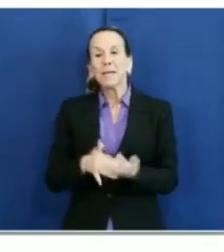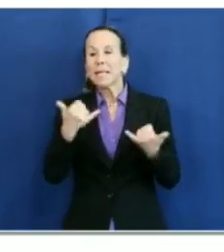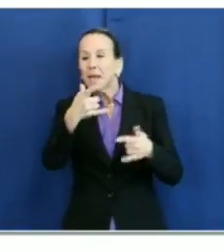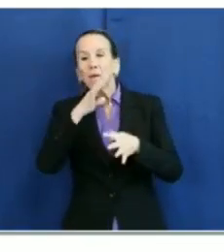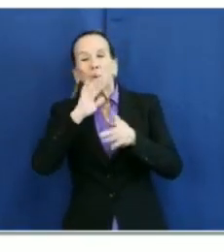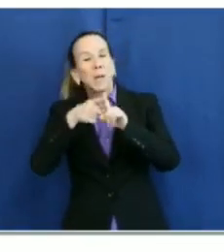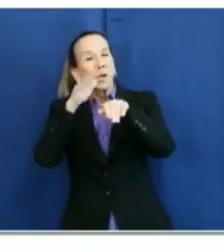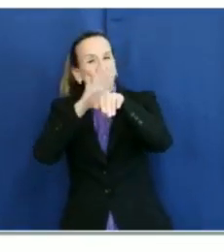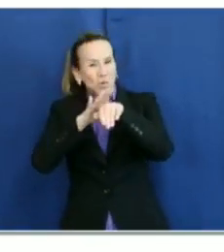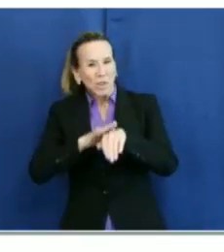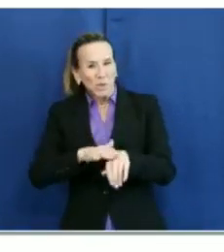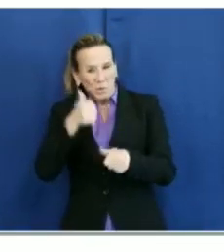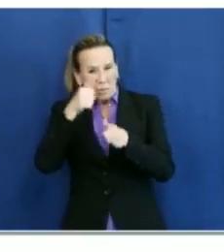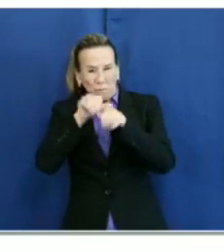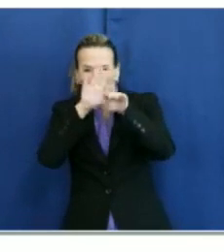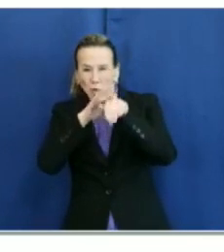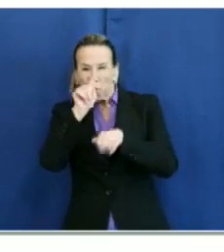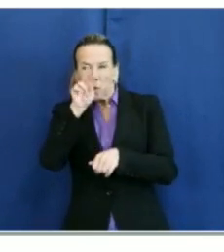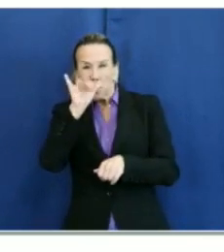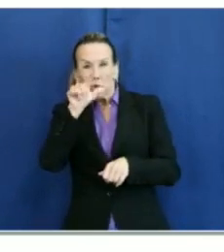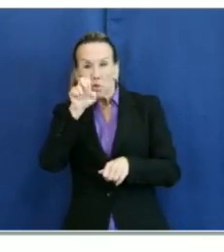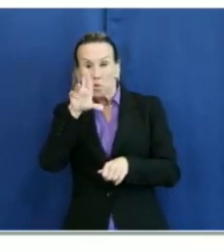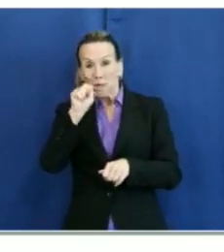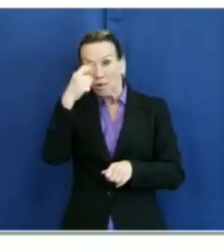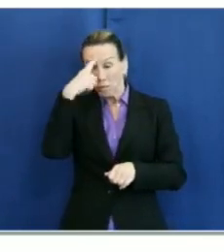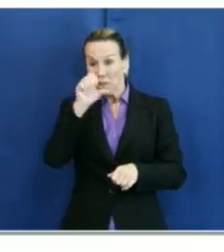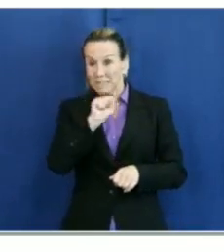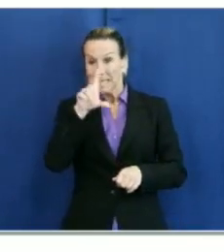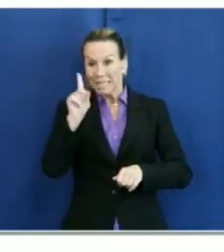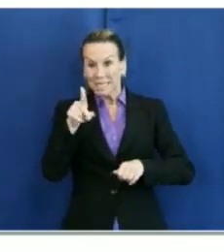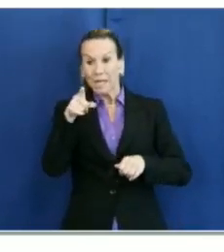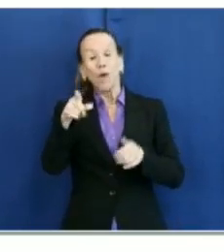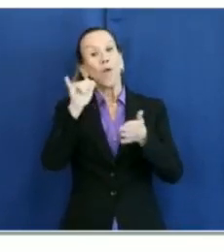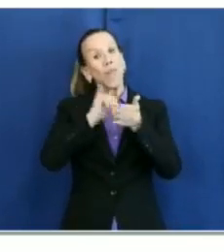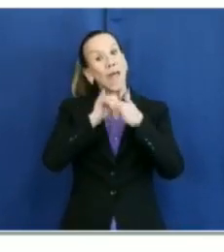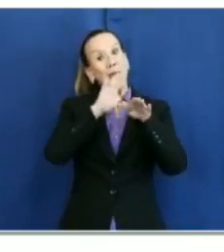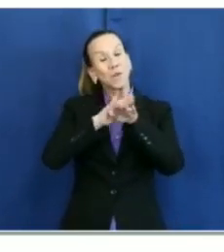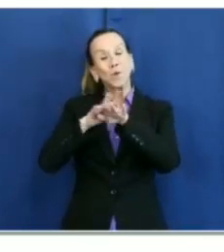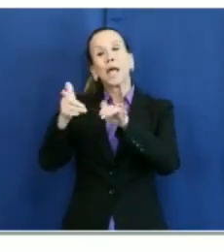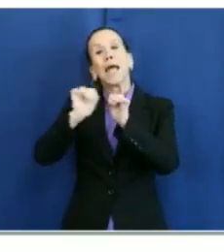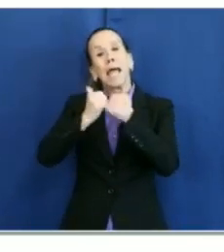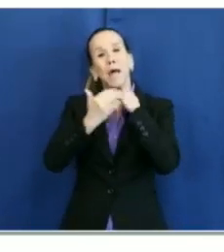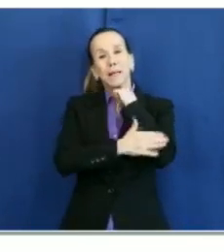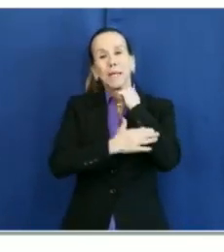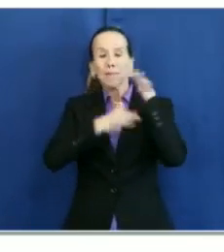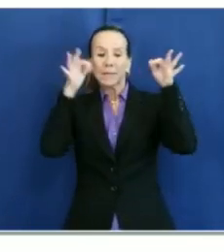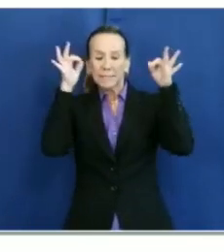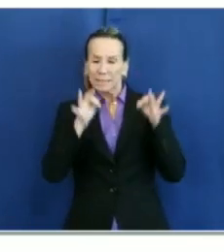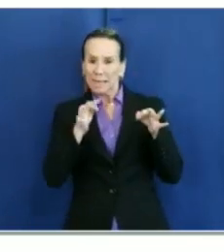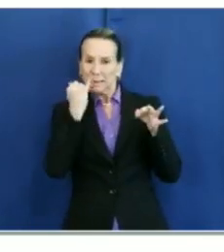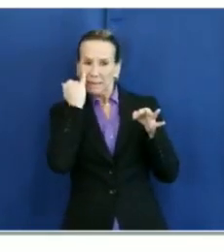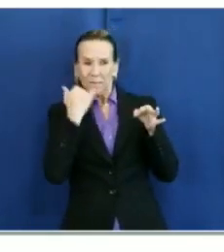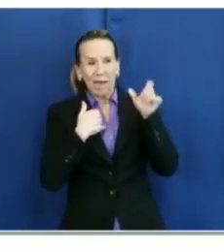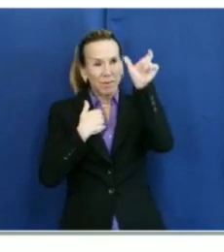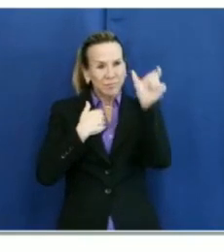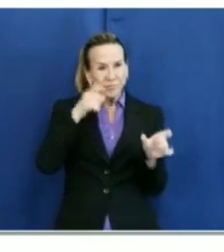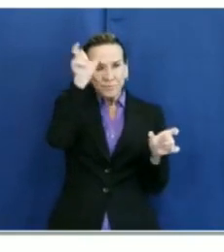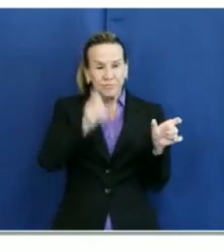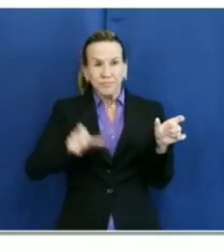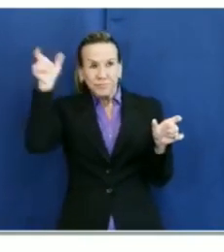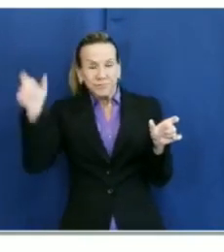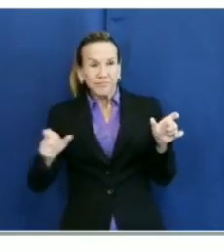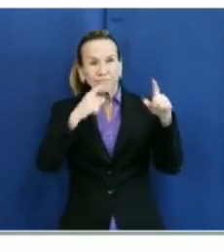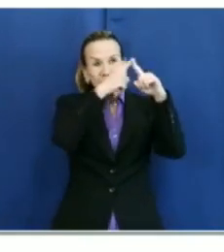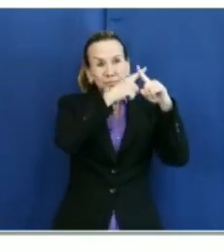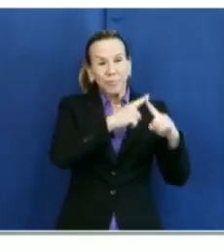County. These triggers help to determine what actions will be taken by the county, and help us to